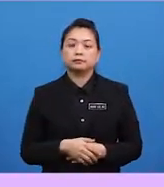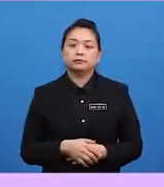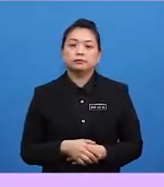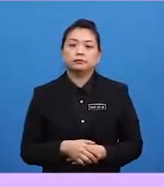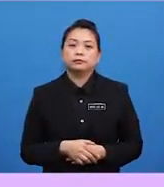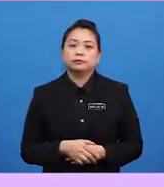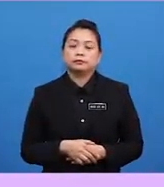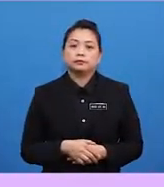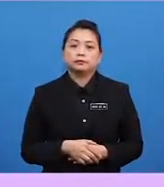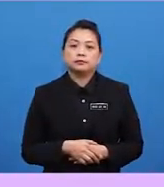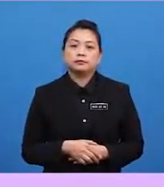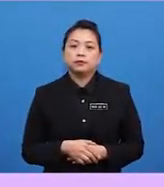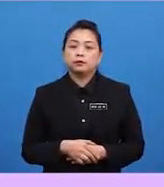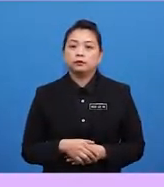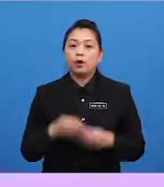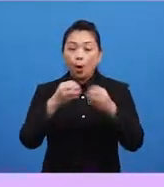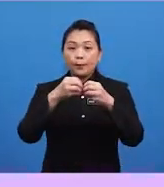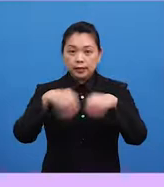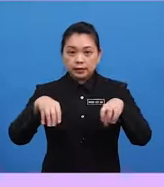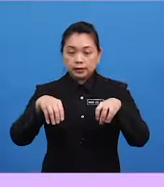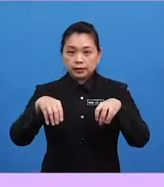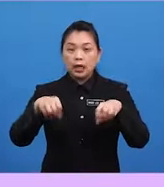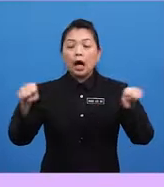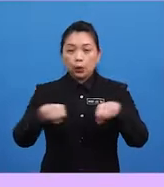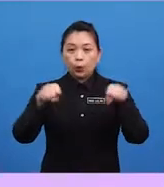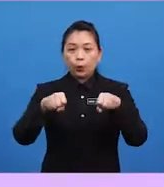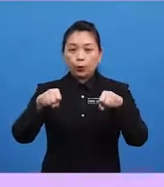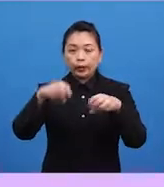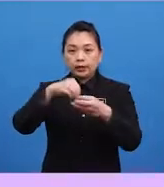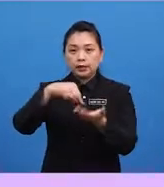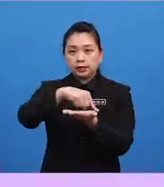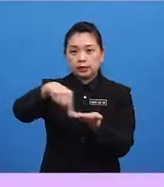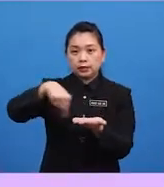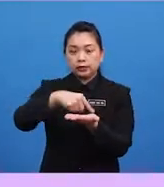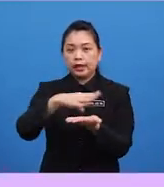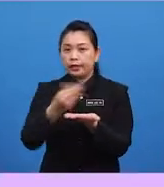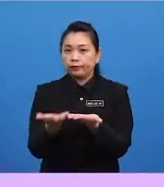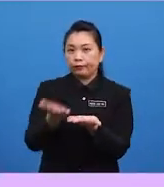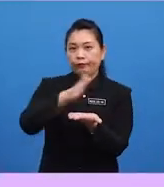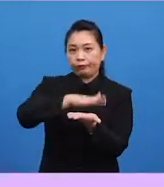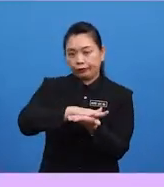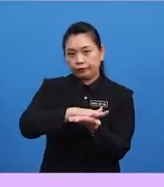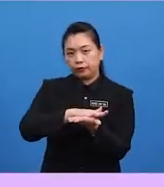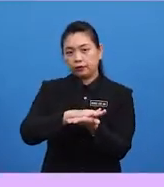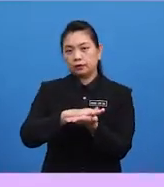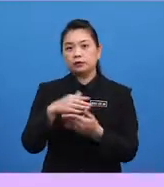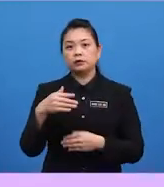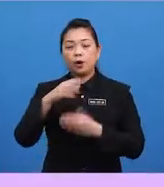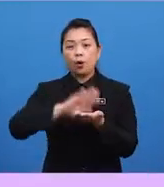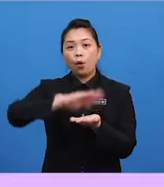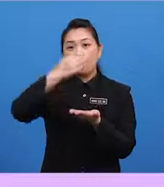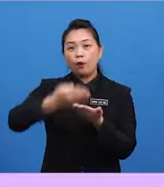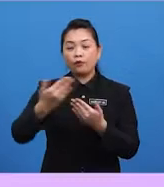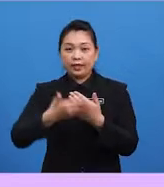little bits. Omelettes, cooked in a circle and folded. Over easy, a